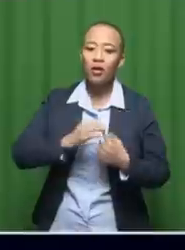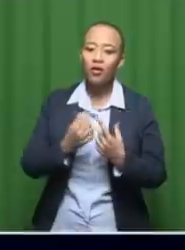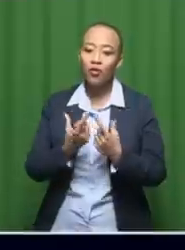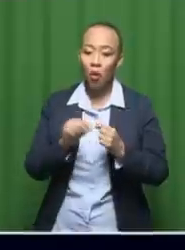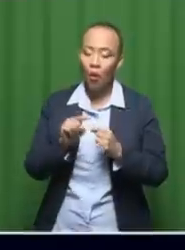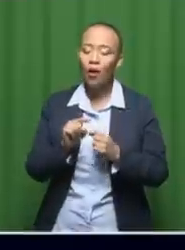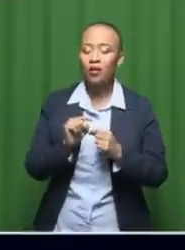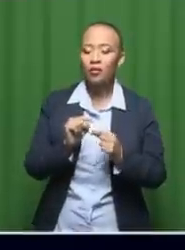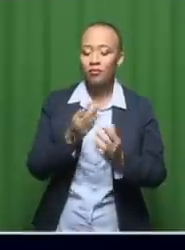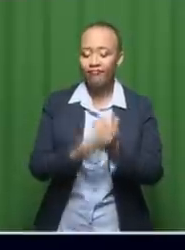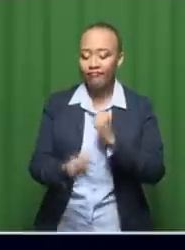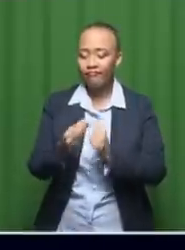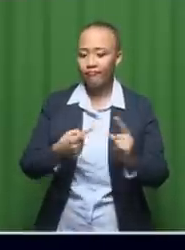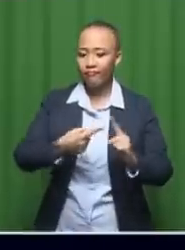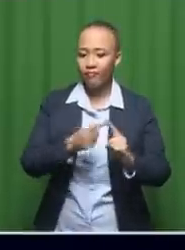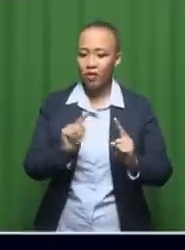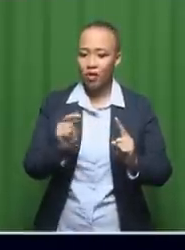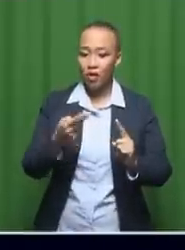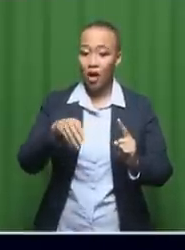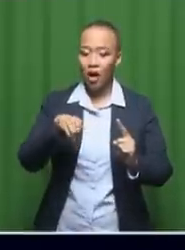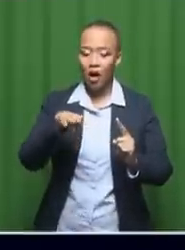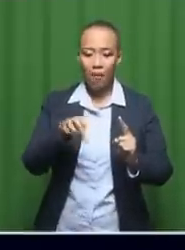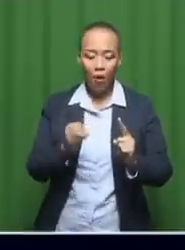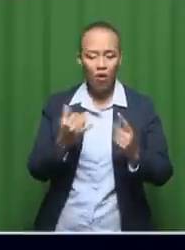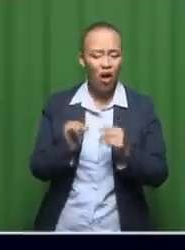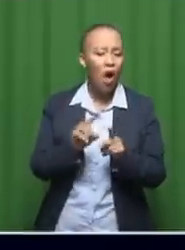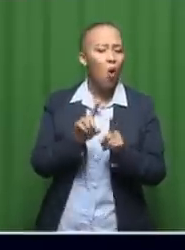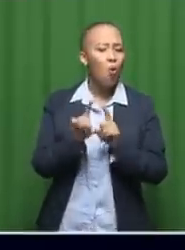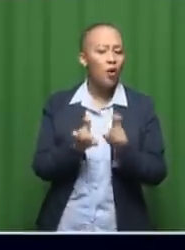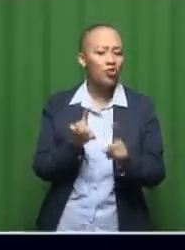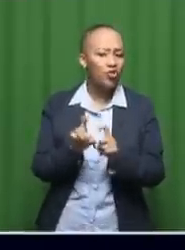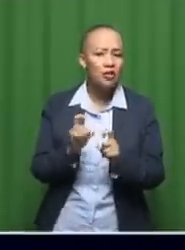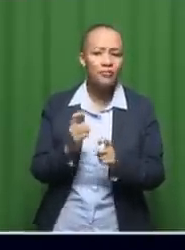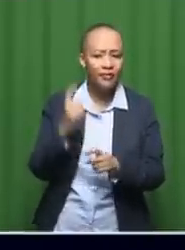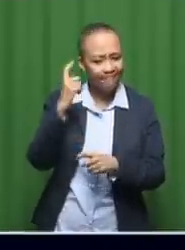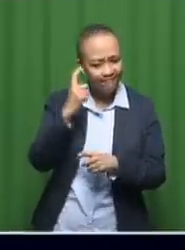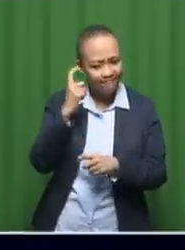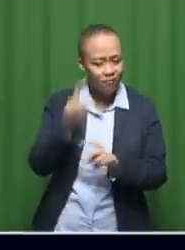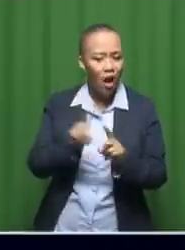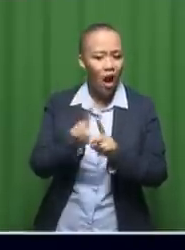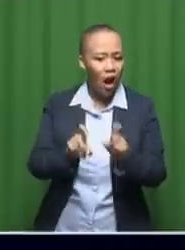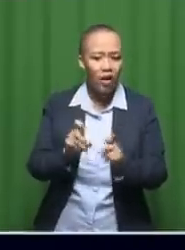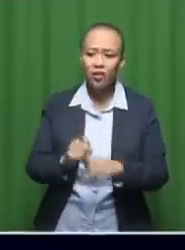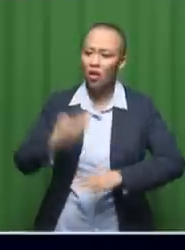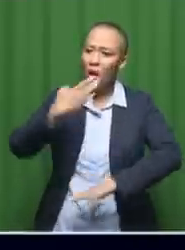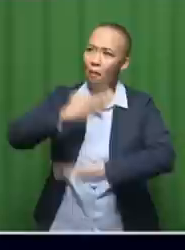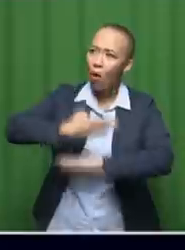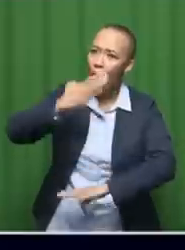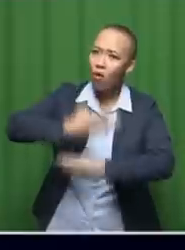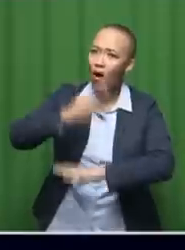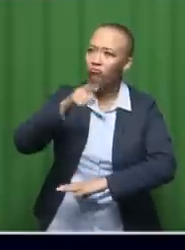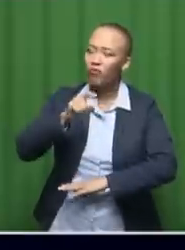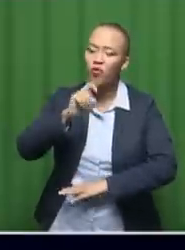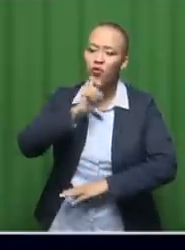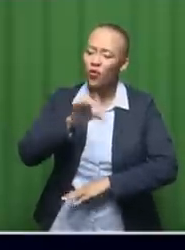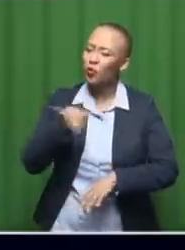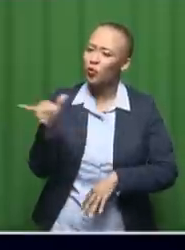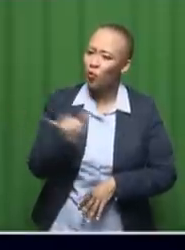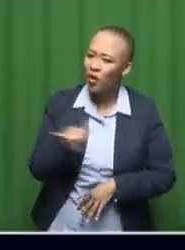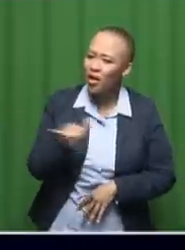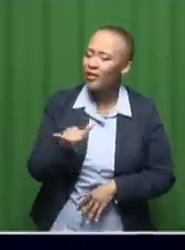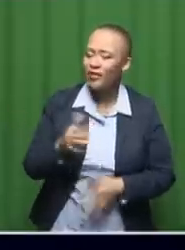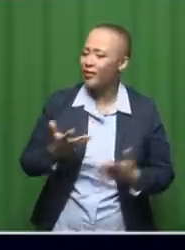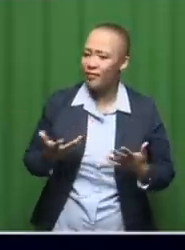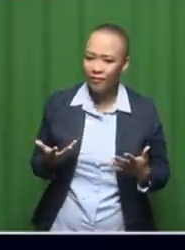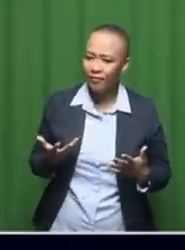Tabo Besta from South Africa. So questions being asked about where, which border post he may have used and how it could have